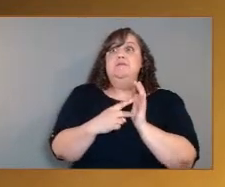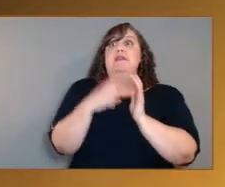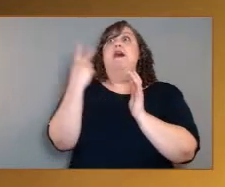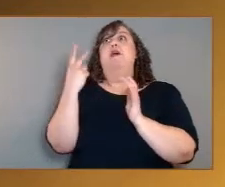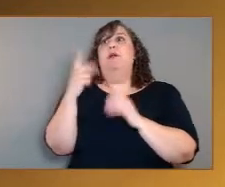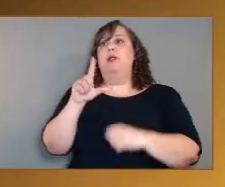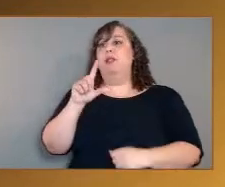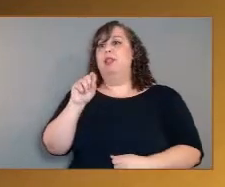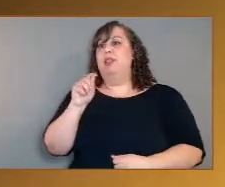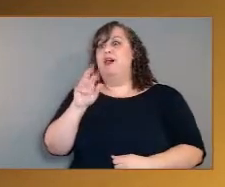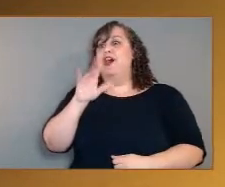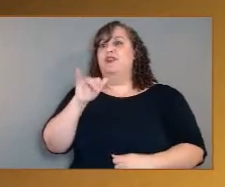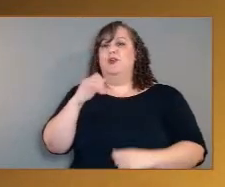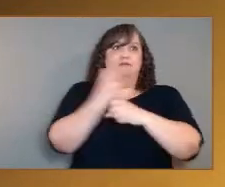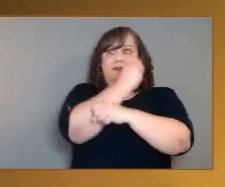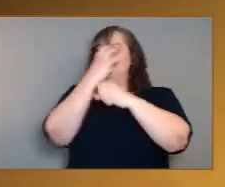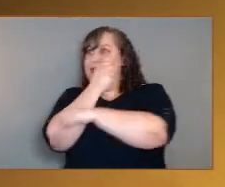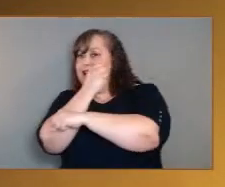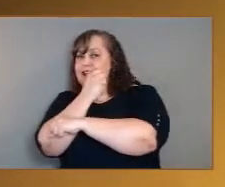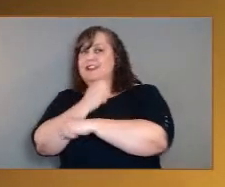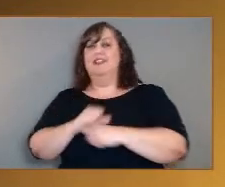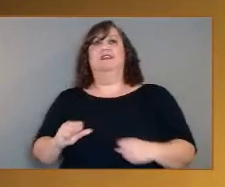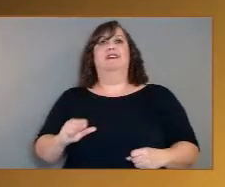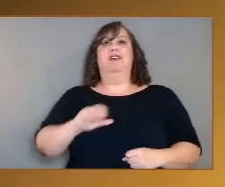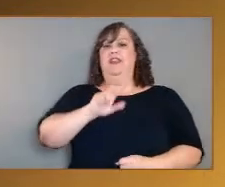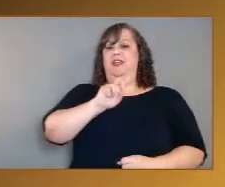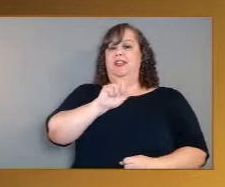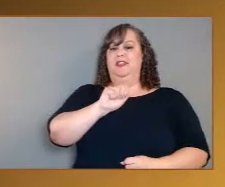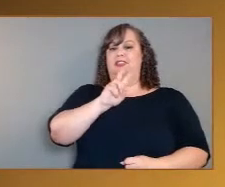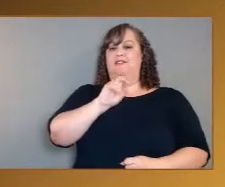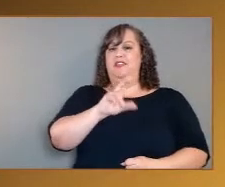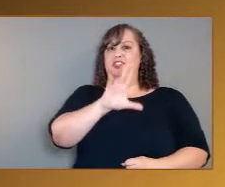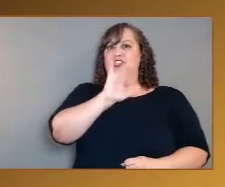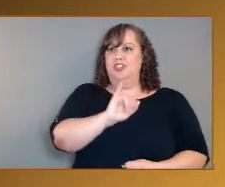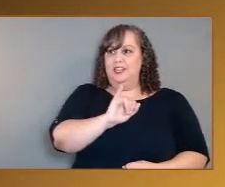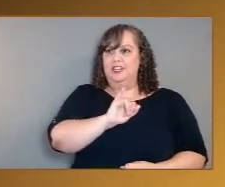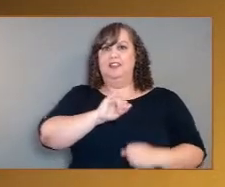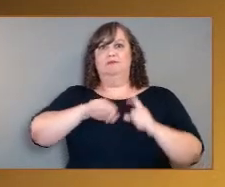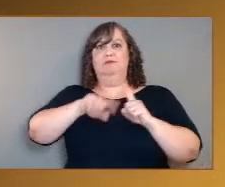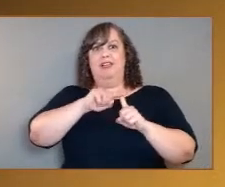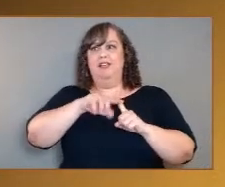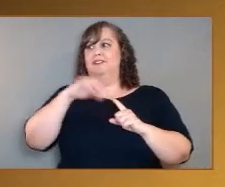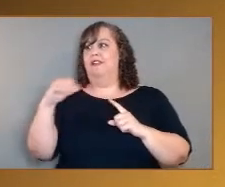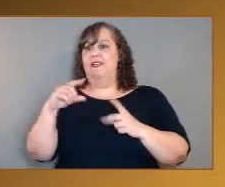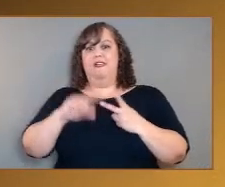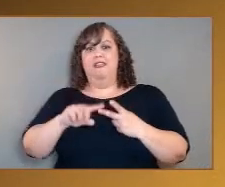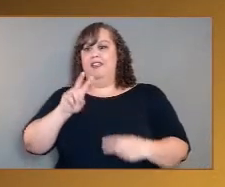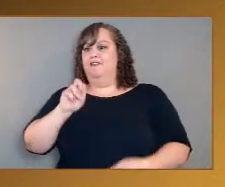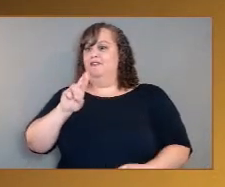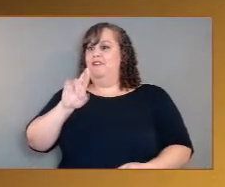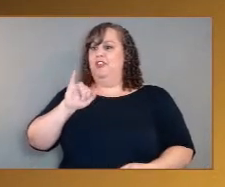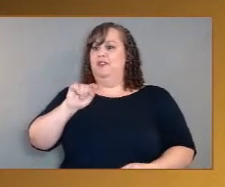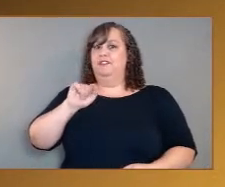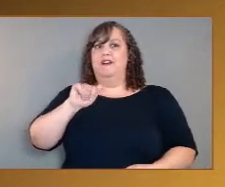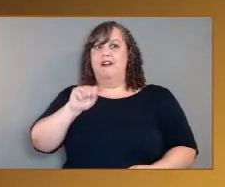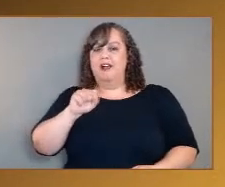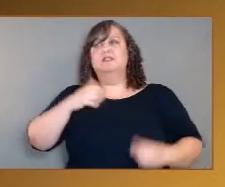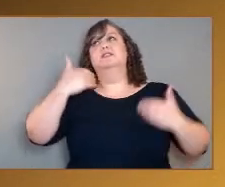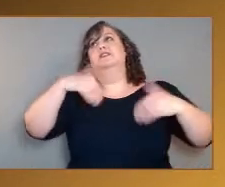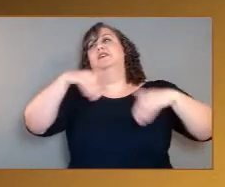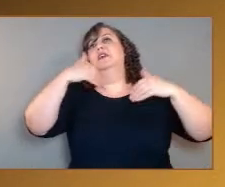together. It's just amazingly exciting. So many of us have spent, you know, decades, in fact,